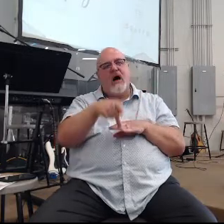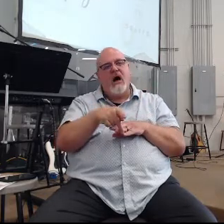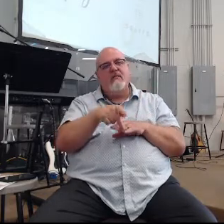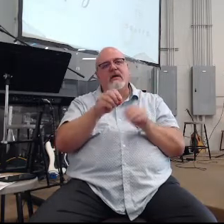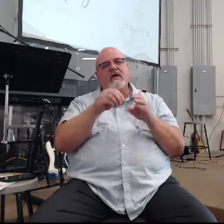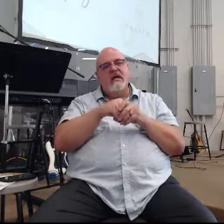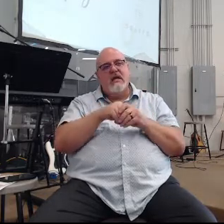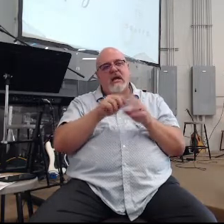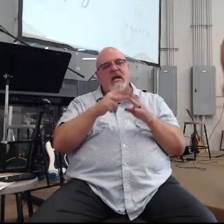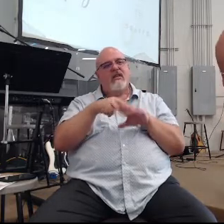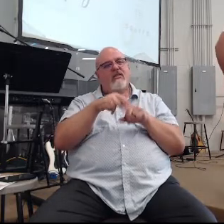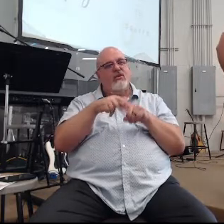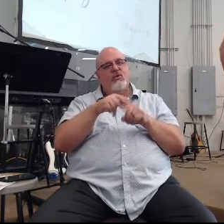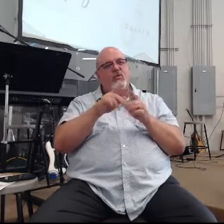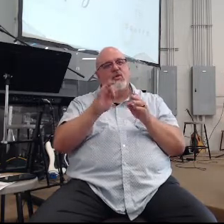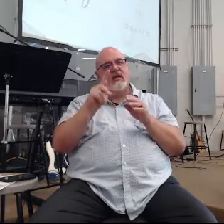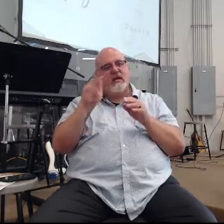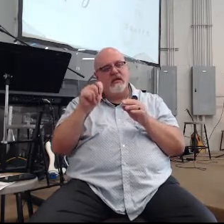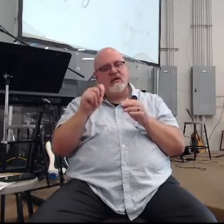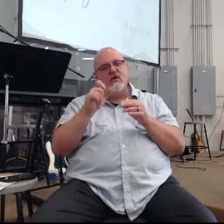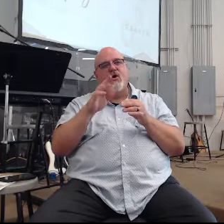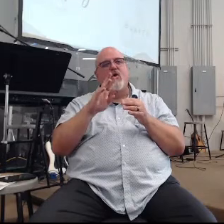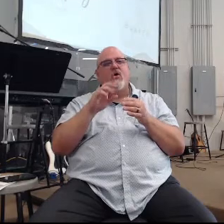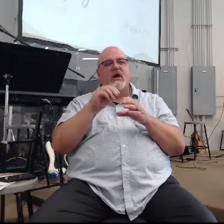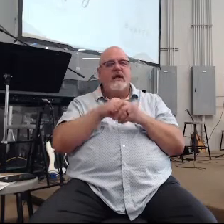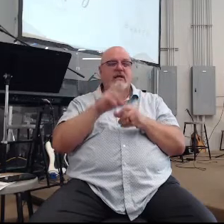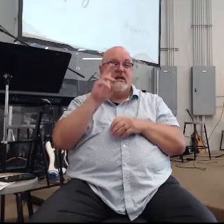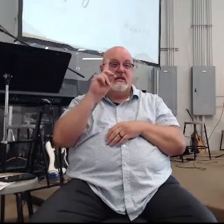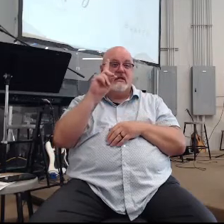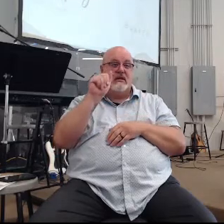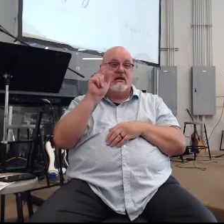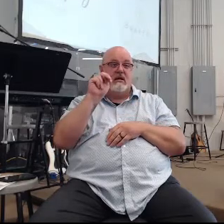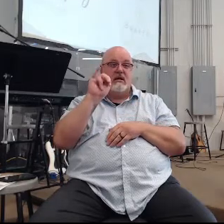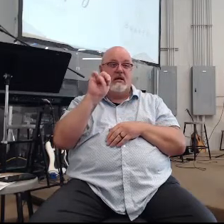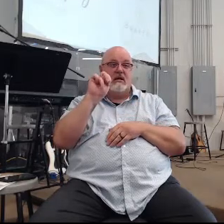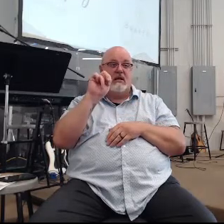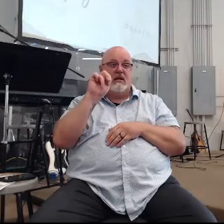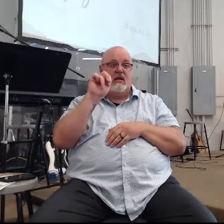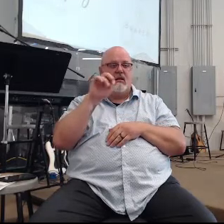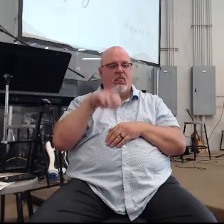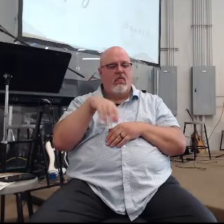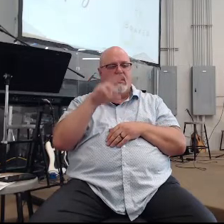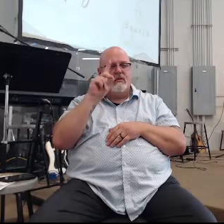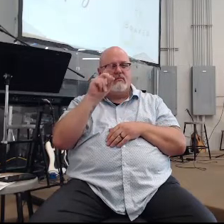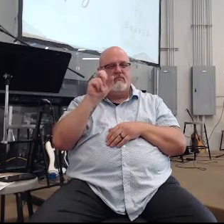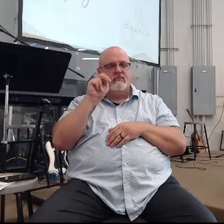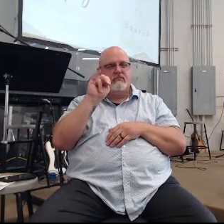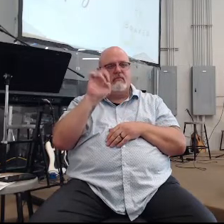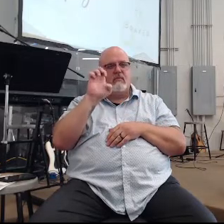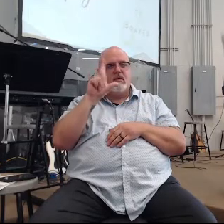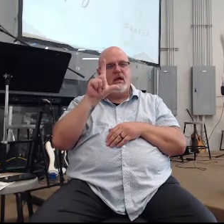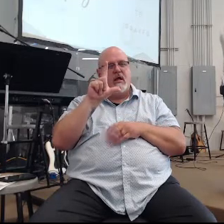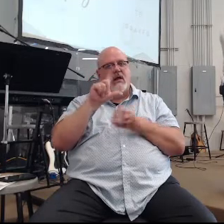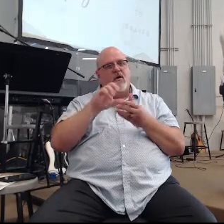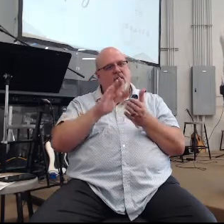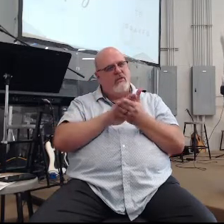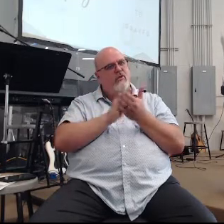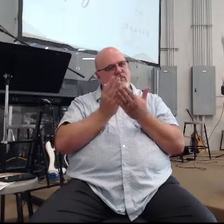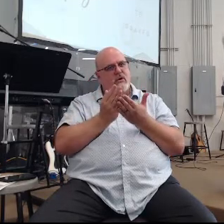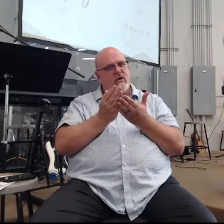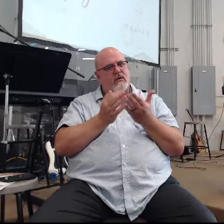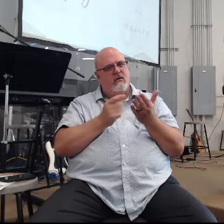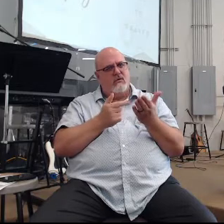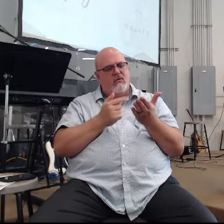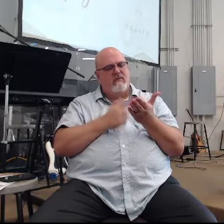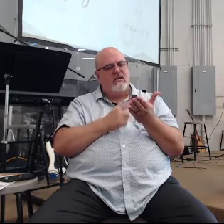or if it came up in Daniel we would talk about how prayer worked when we were going through the book of Daniel or something but we've never